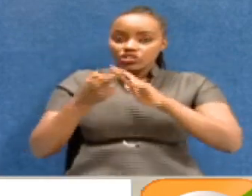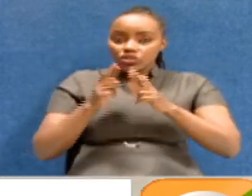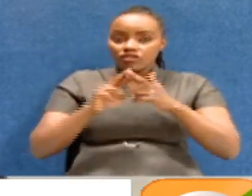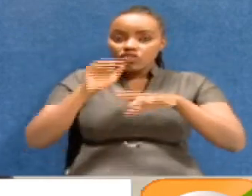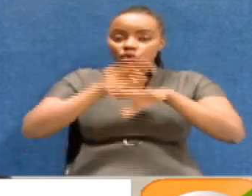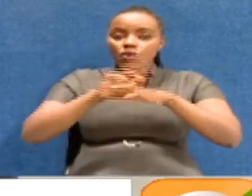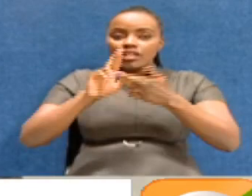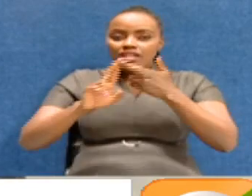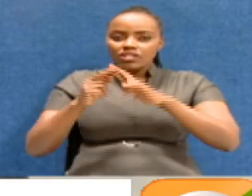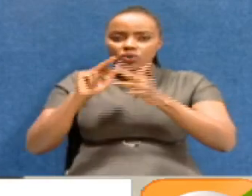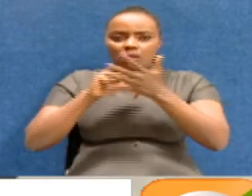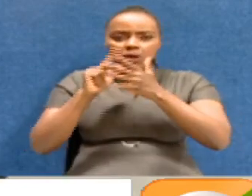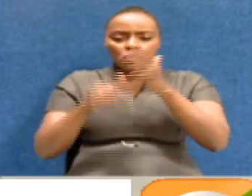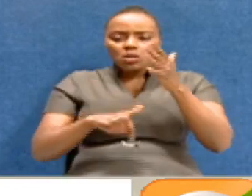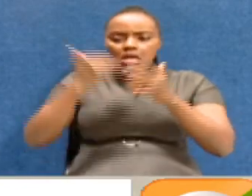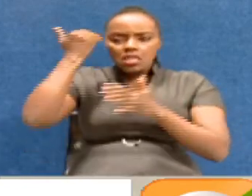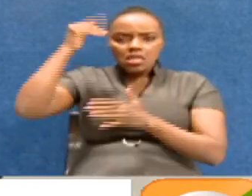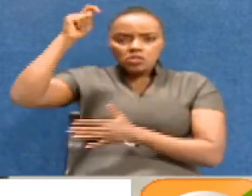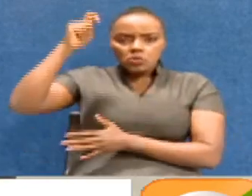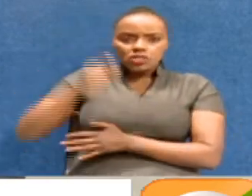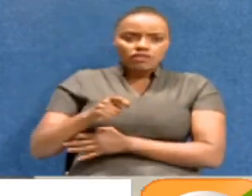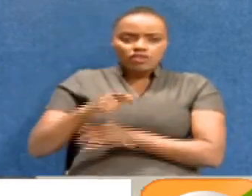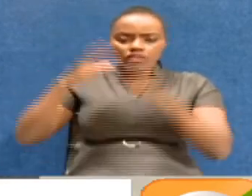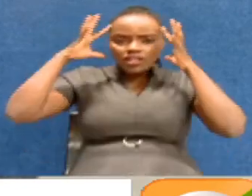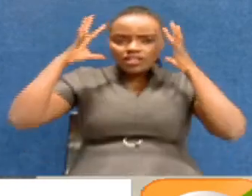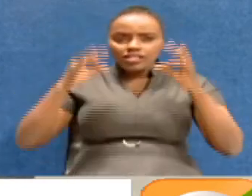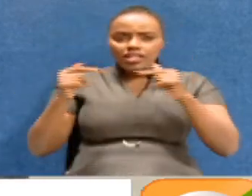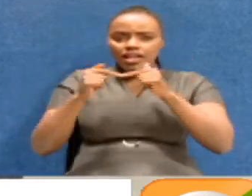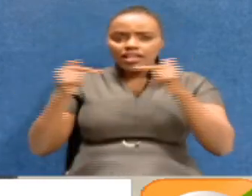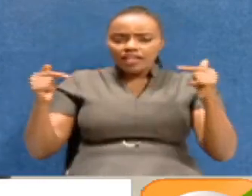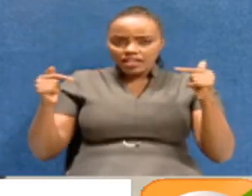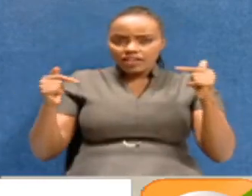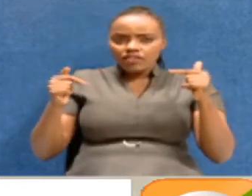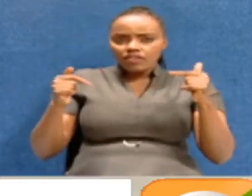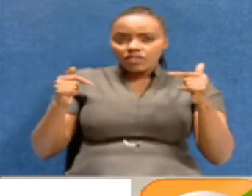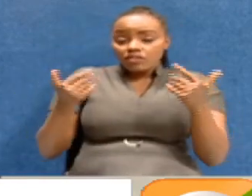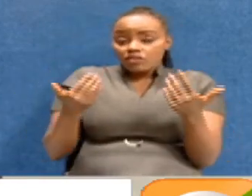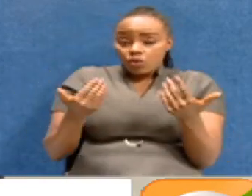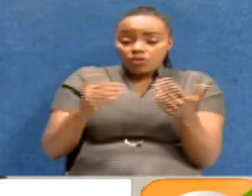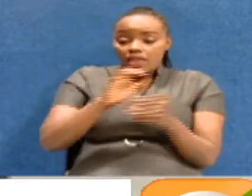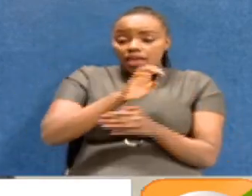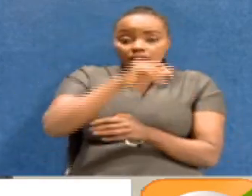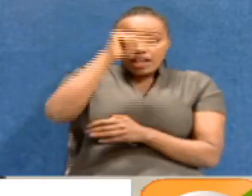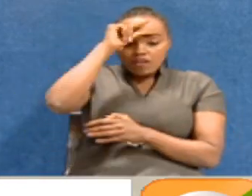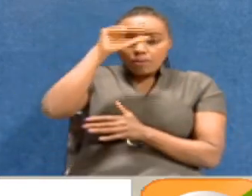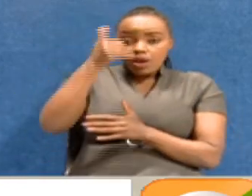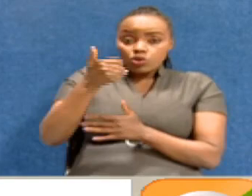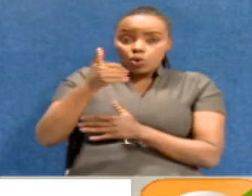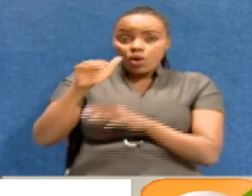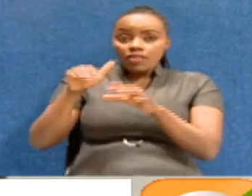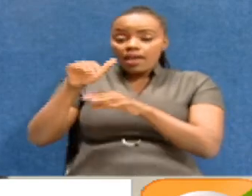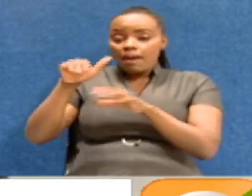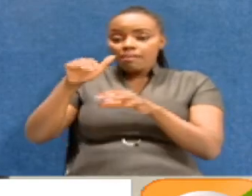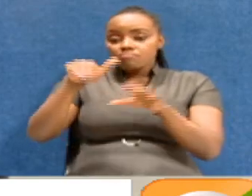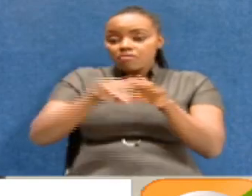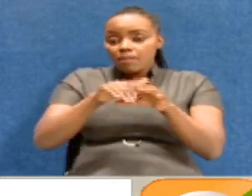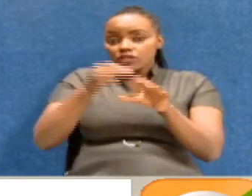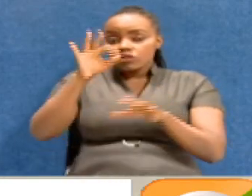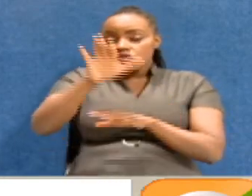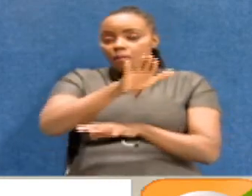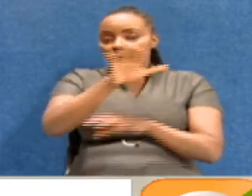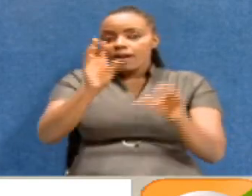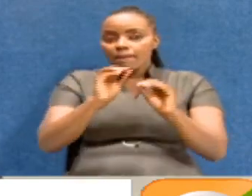Good relations doesn't mean the judiciary doesn't decide against the legislature or against the executive. But it means generally good relations